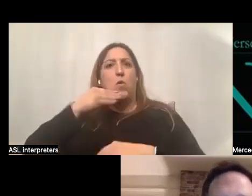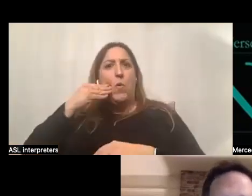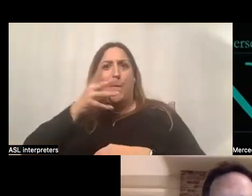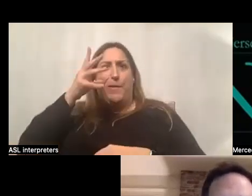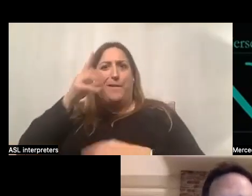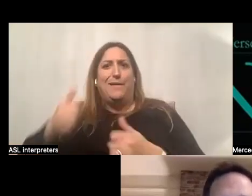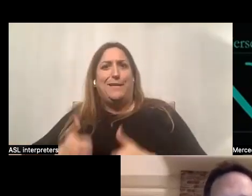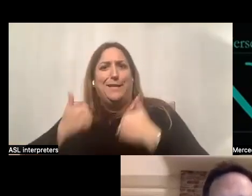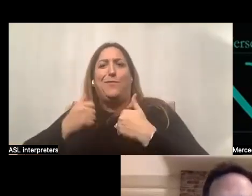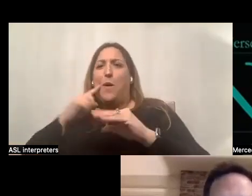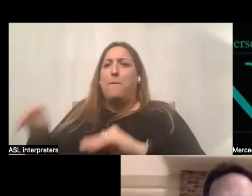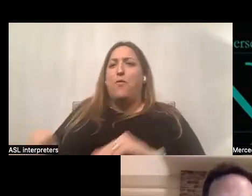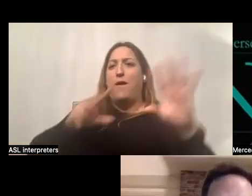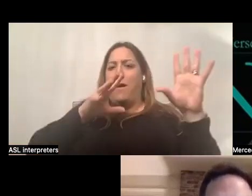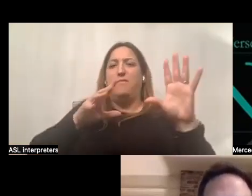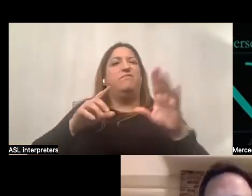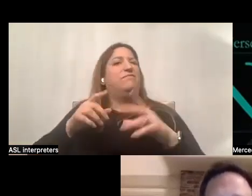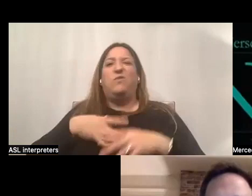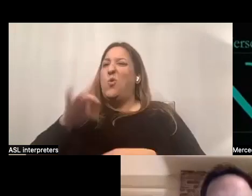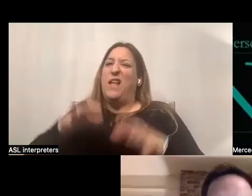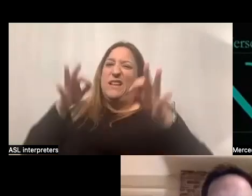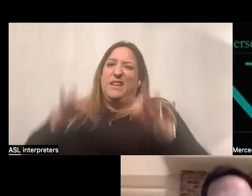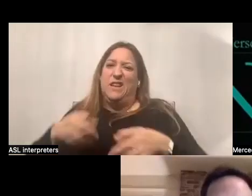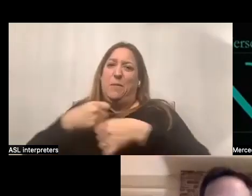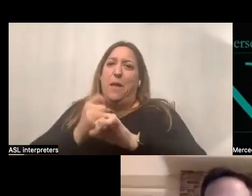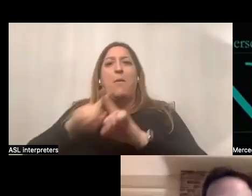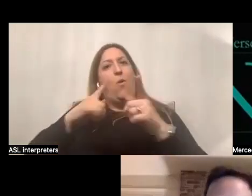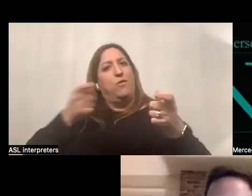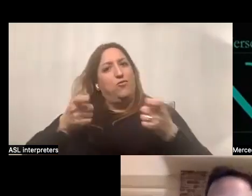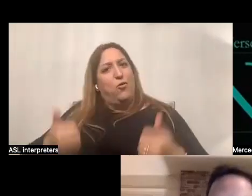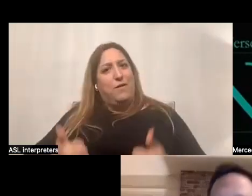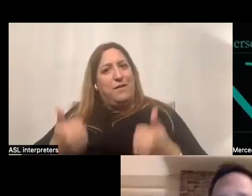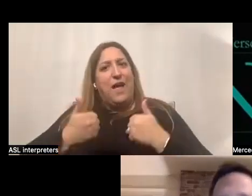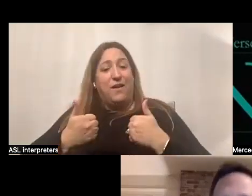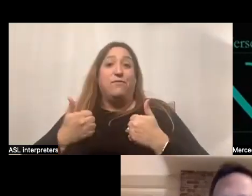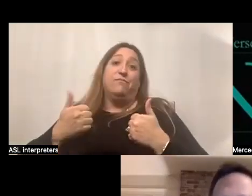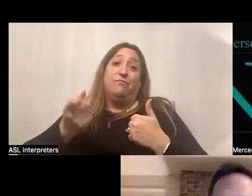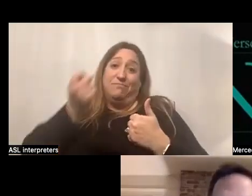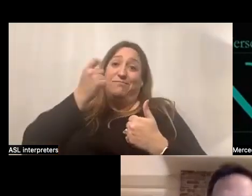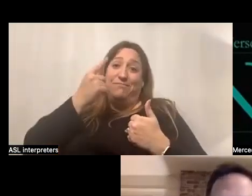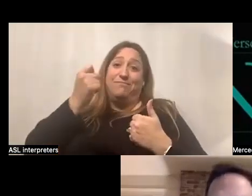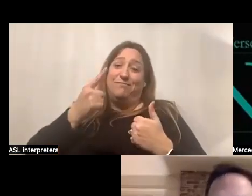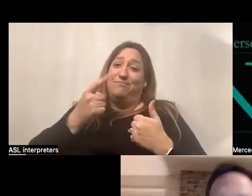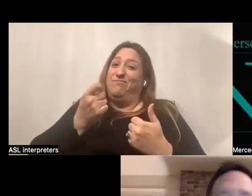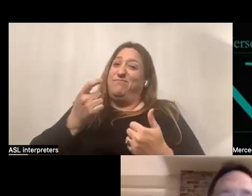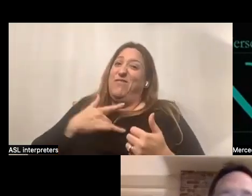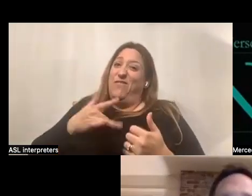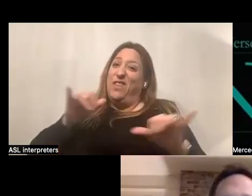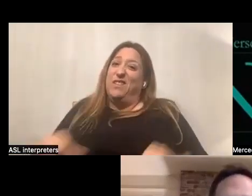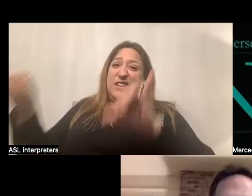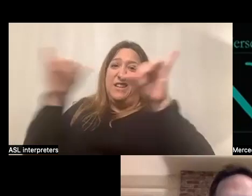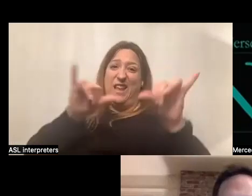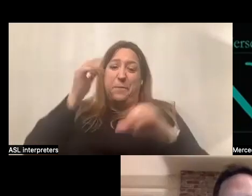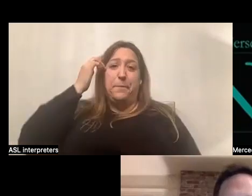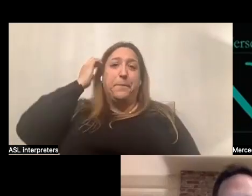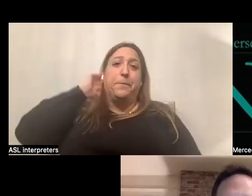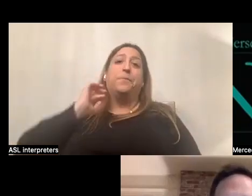Brock is someone who doesn't like to make decisions, but wants to be in control of his life, which obviously is very understandable and very relatable. think to everyone, the